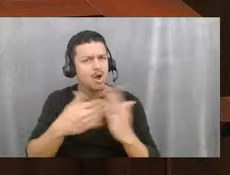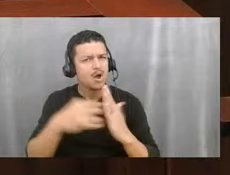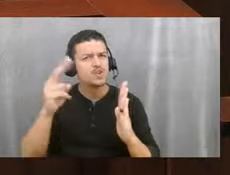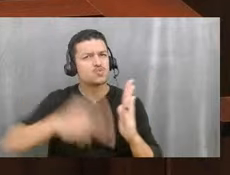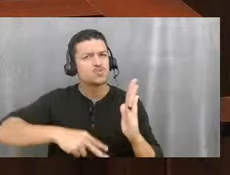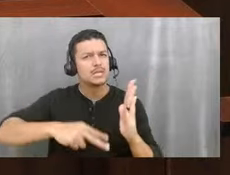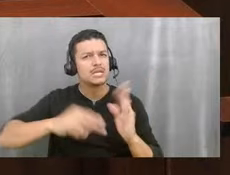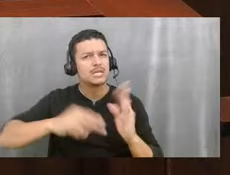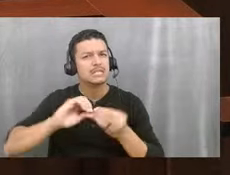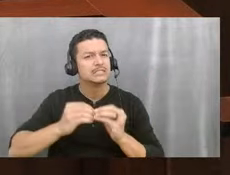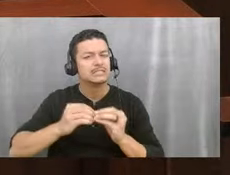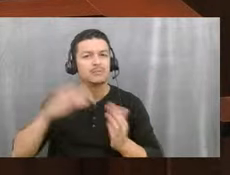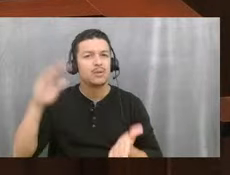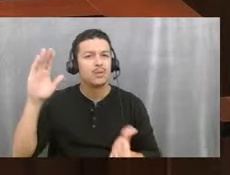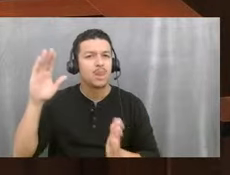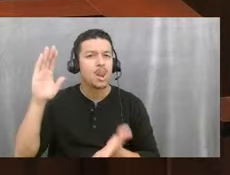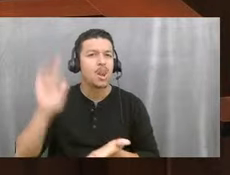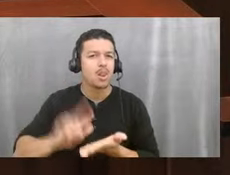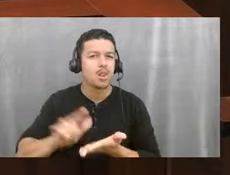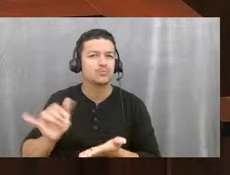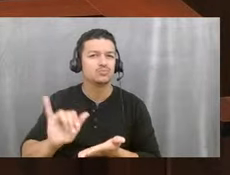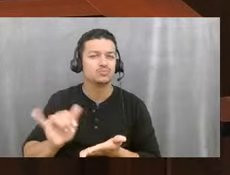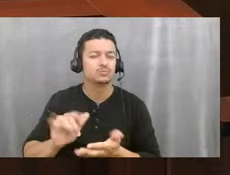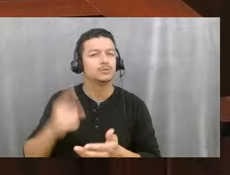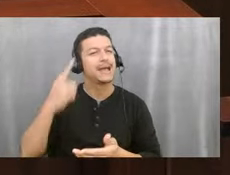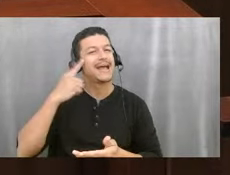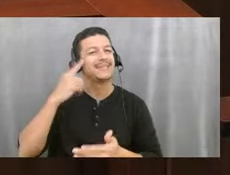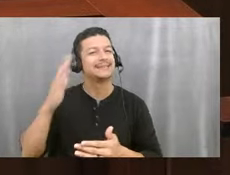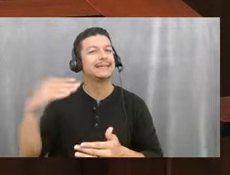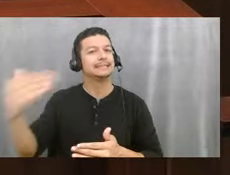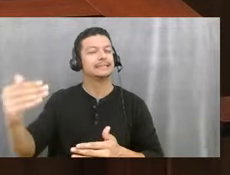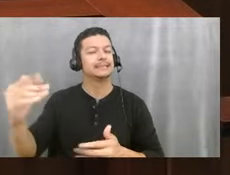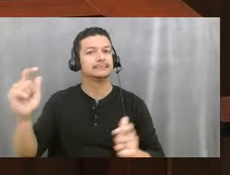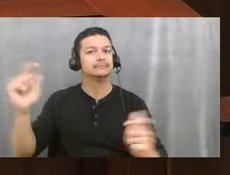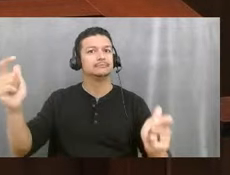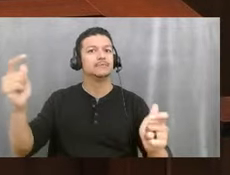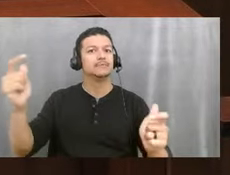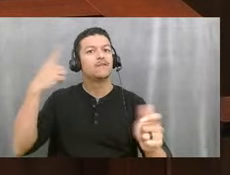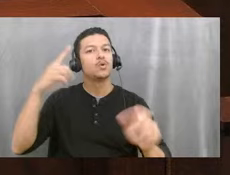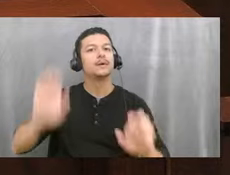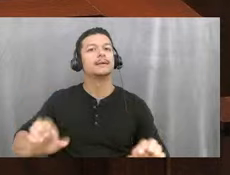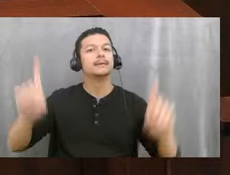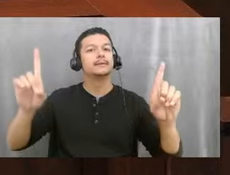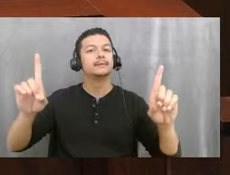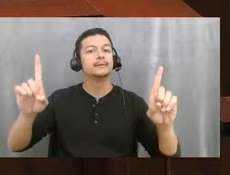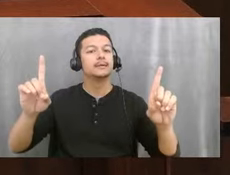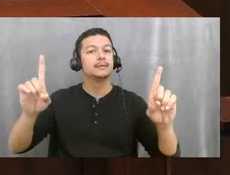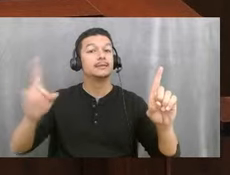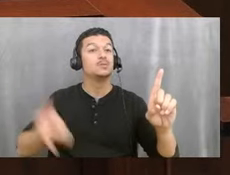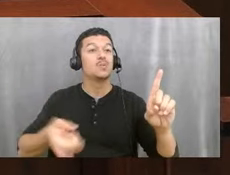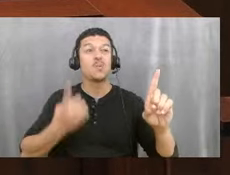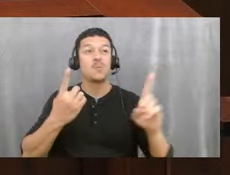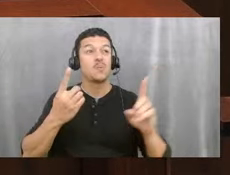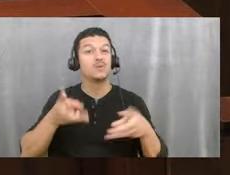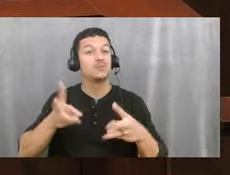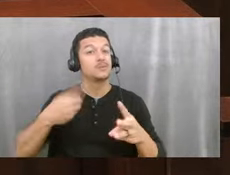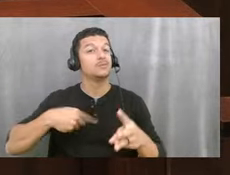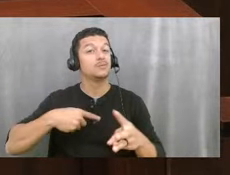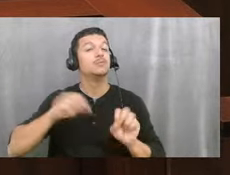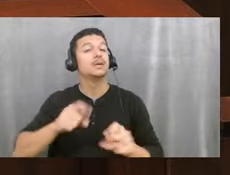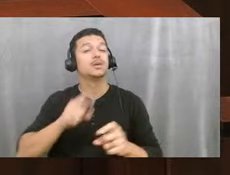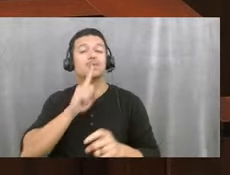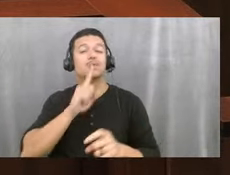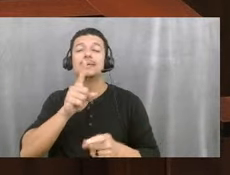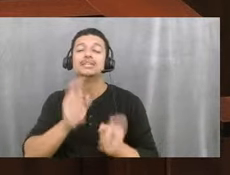do amazing things. So I think it's the next big thing that we have for education. And one of the ways that we can really change the tide here